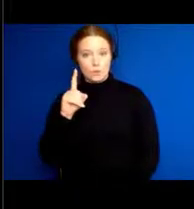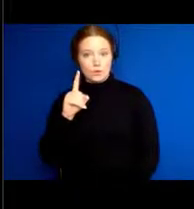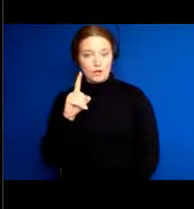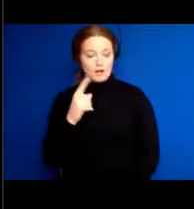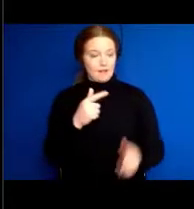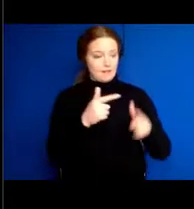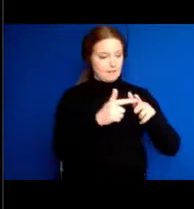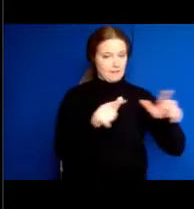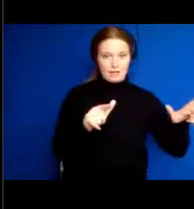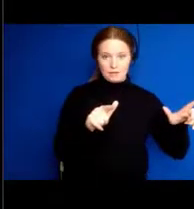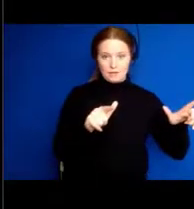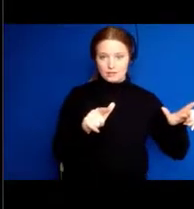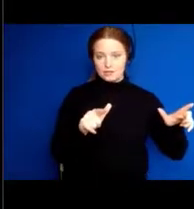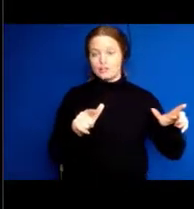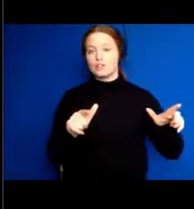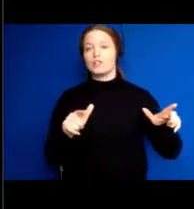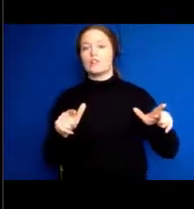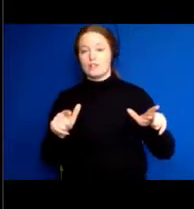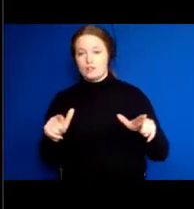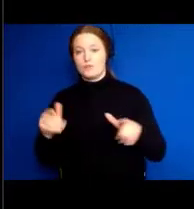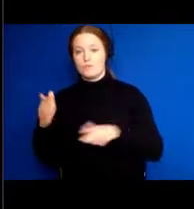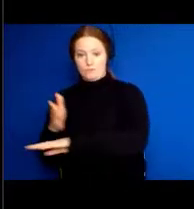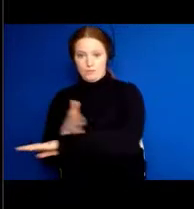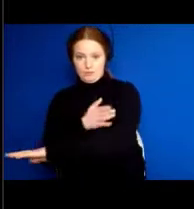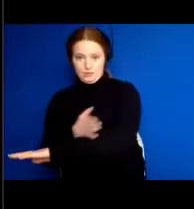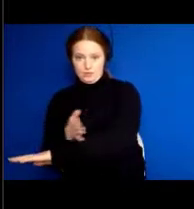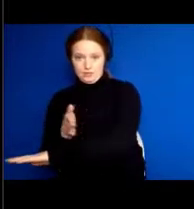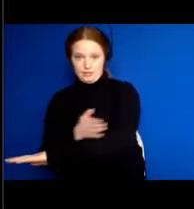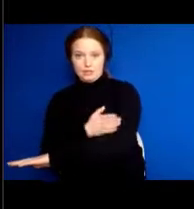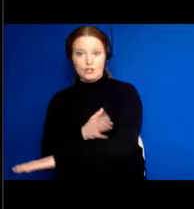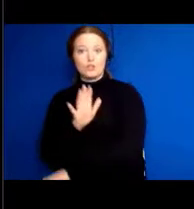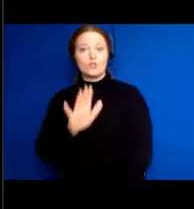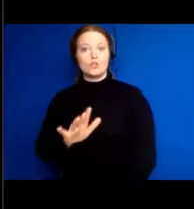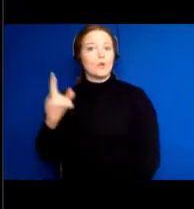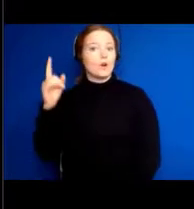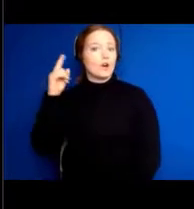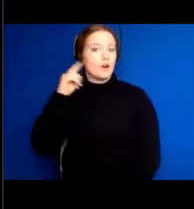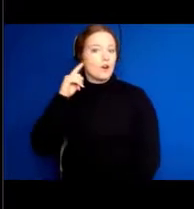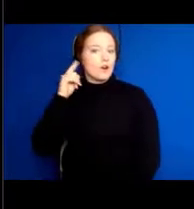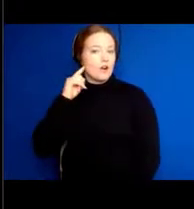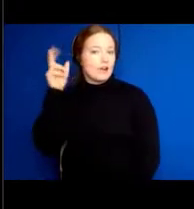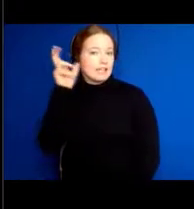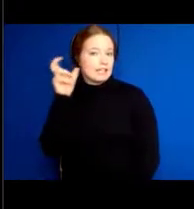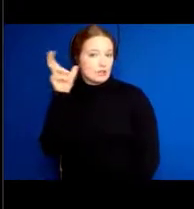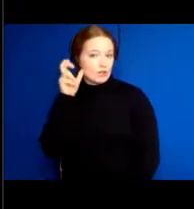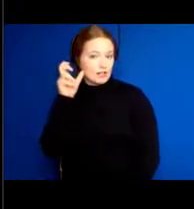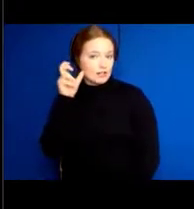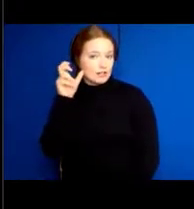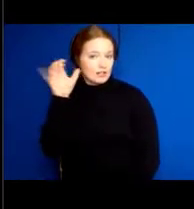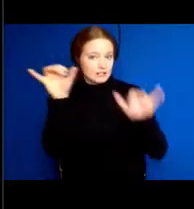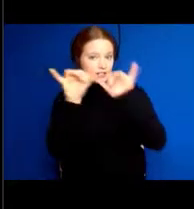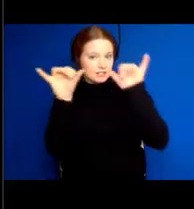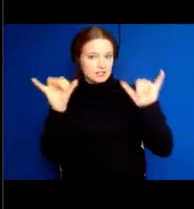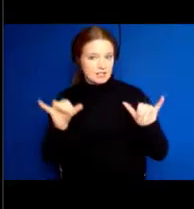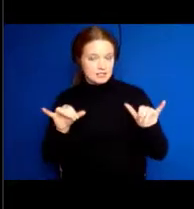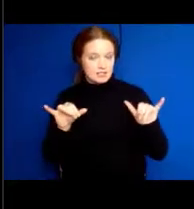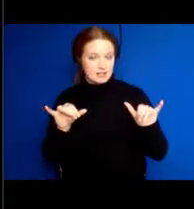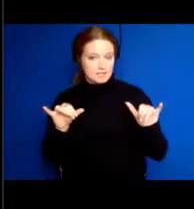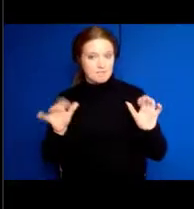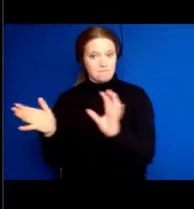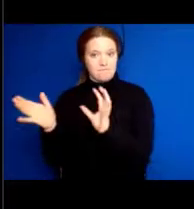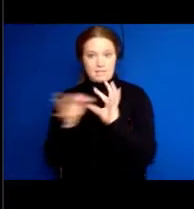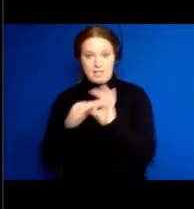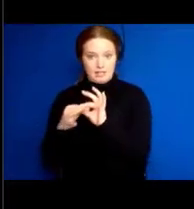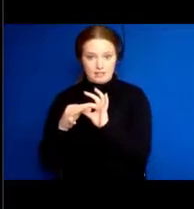I was kind of interested what Myrna was saying about it's not it's not the